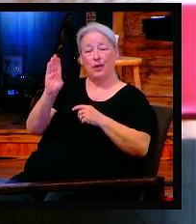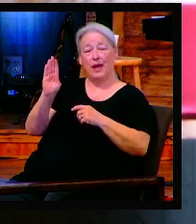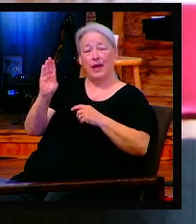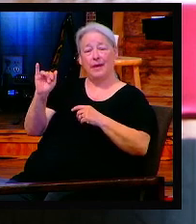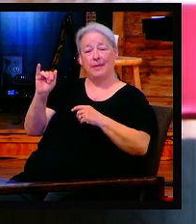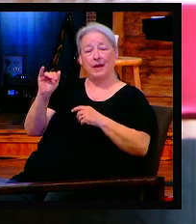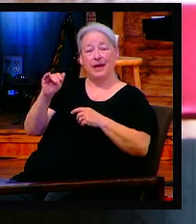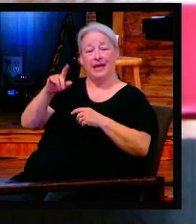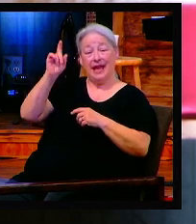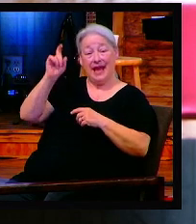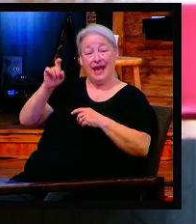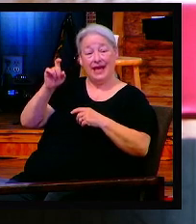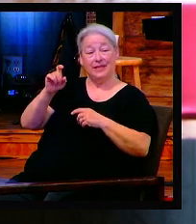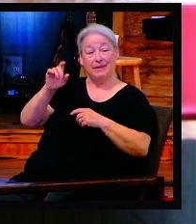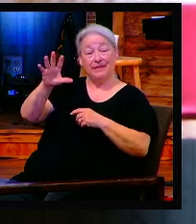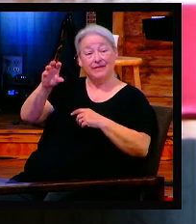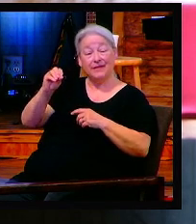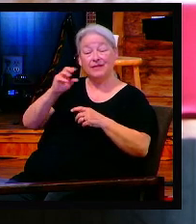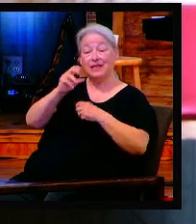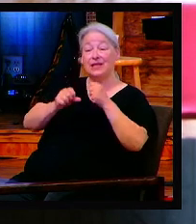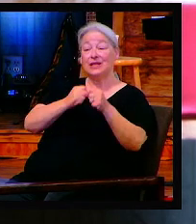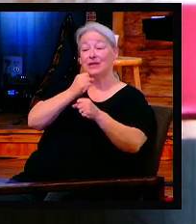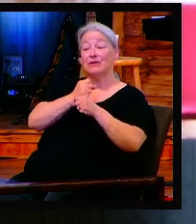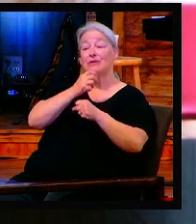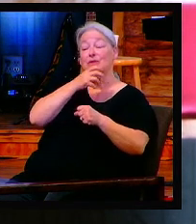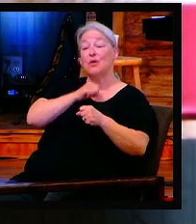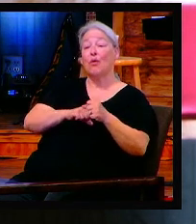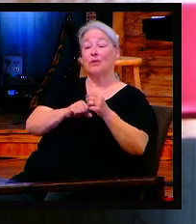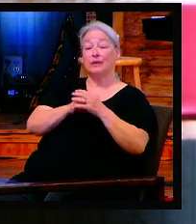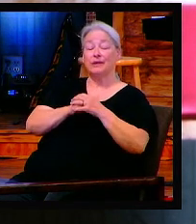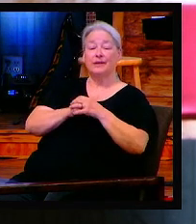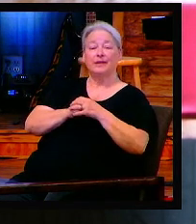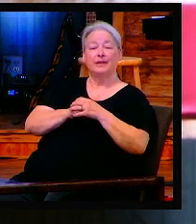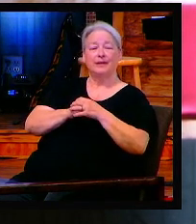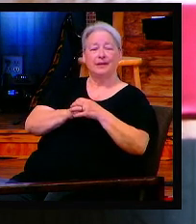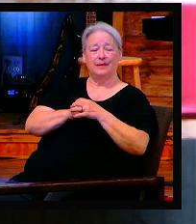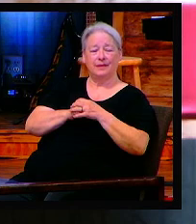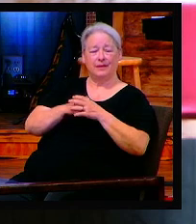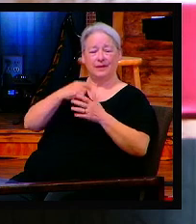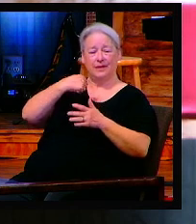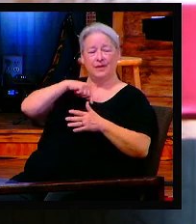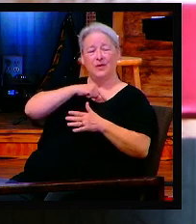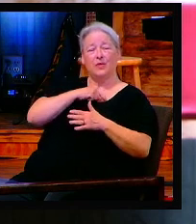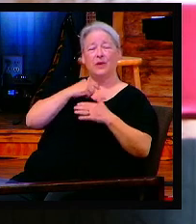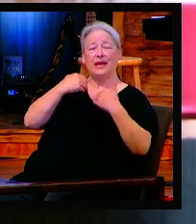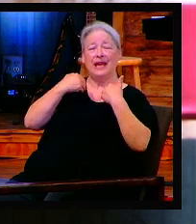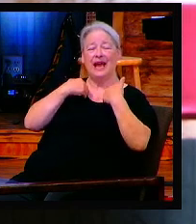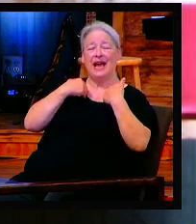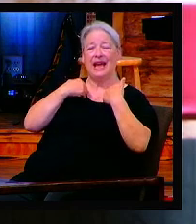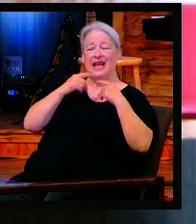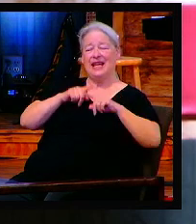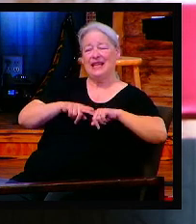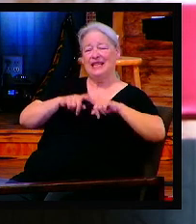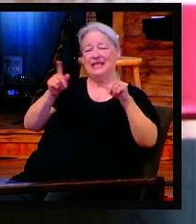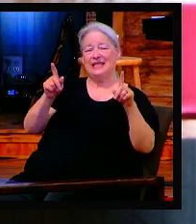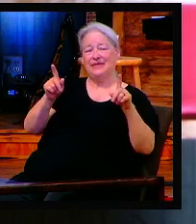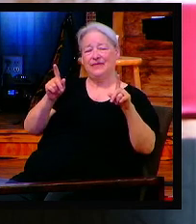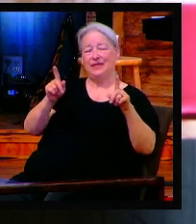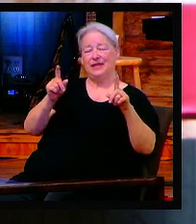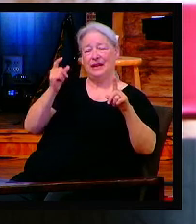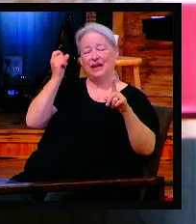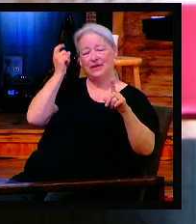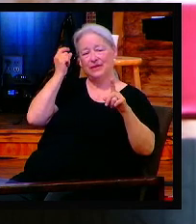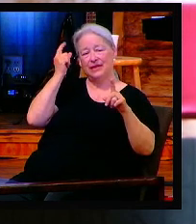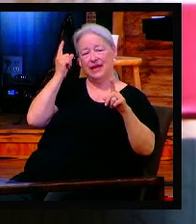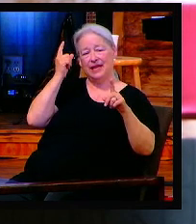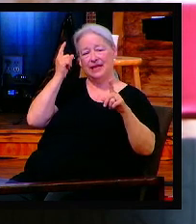in his young 30s at this time. And we have a different definition of a youth. And even an old rabbi, they could not